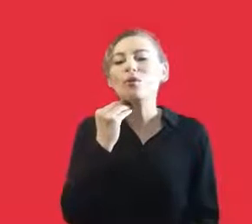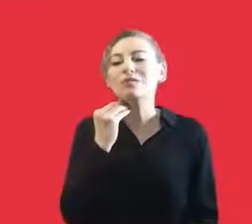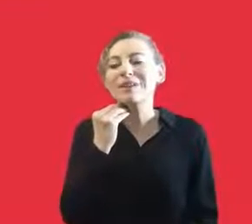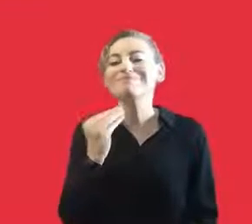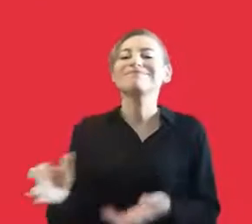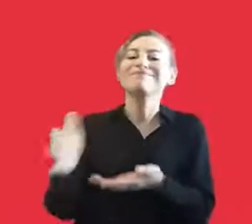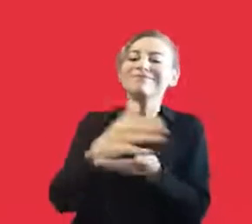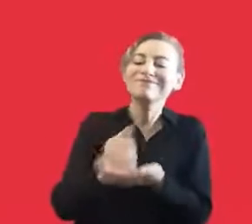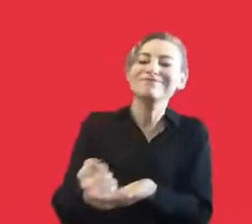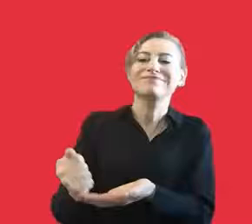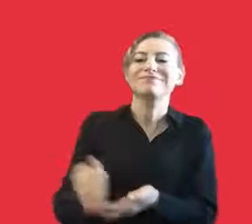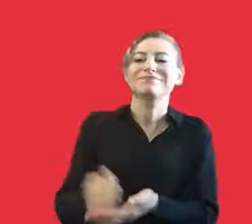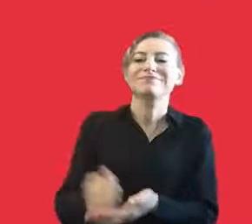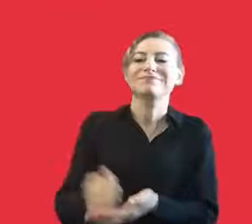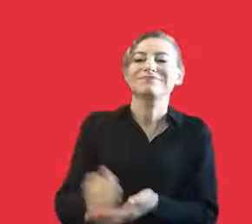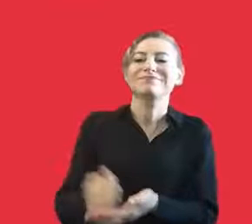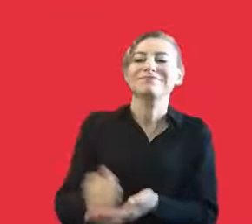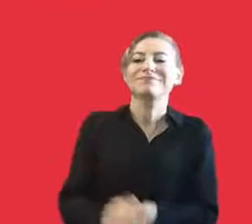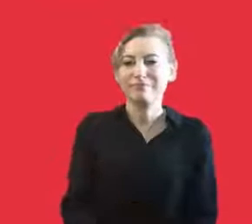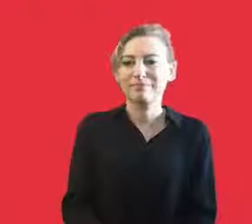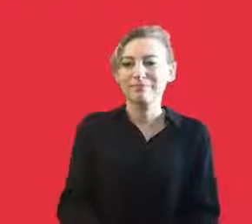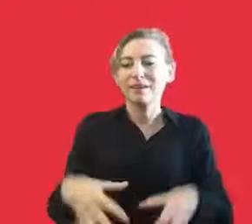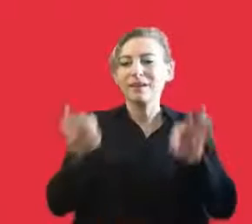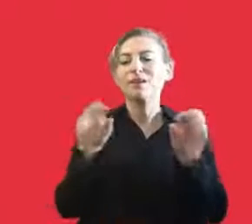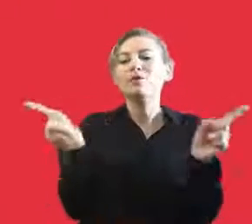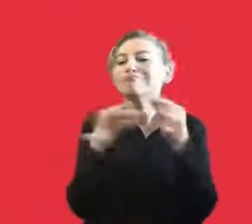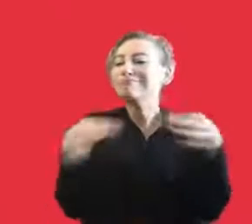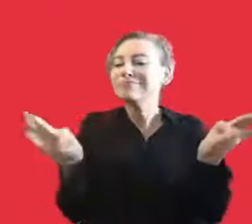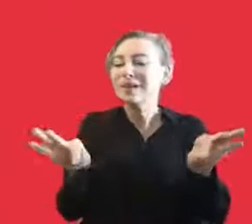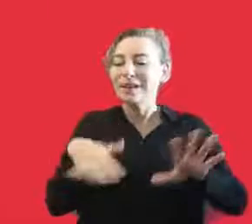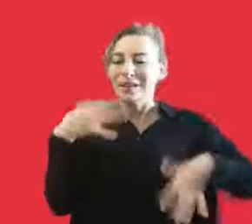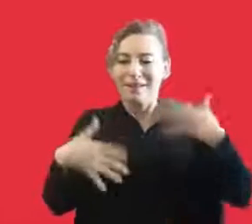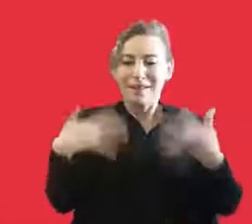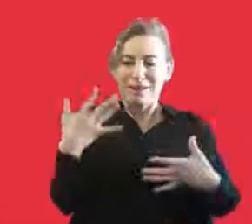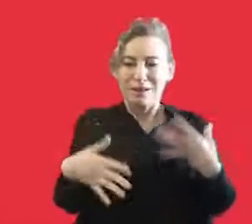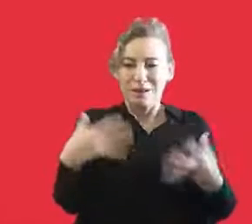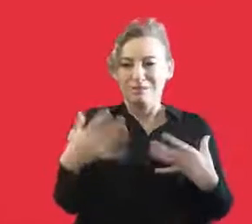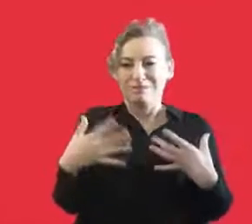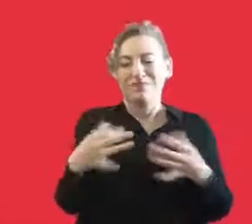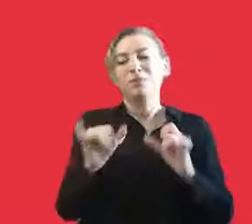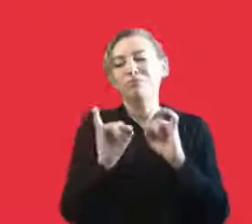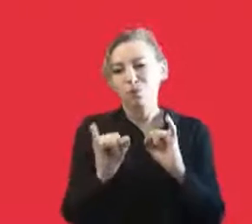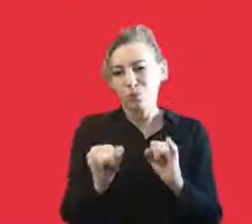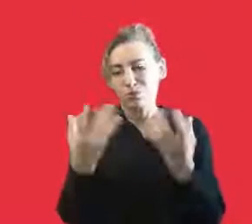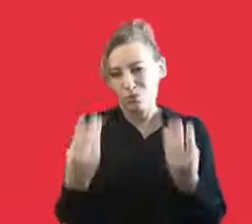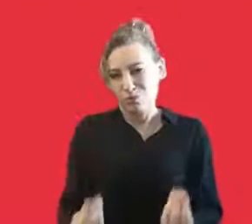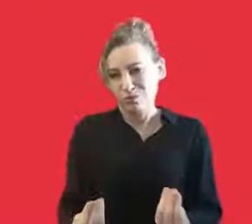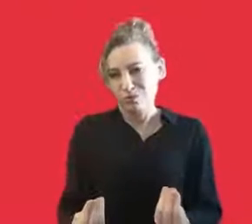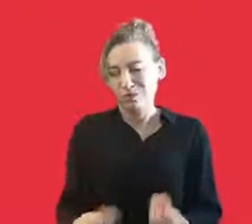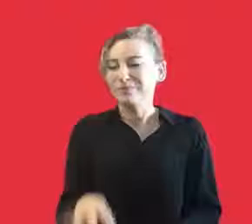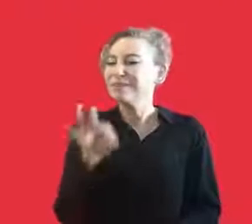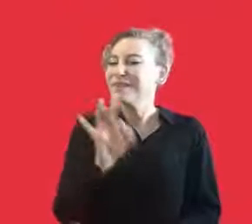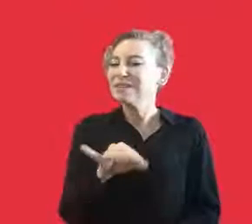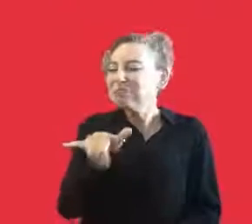But when thinking about all the preparation and the motivation, I think I wouldn't just waste that